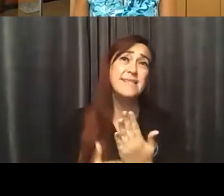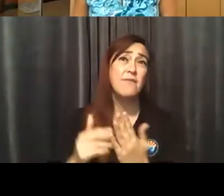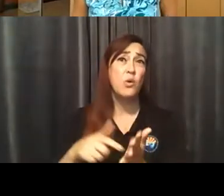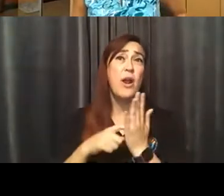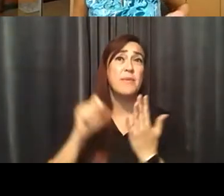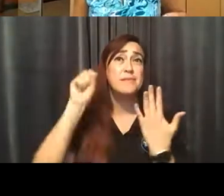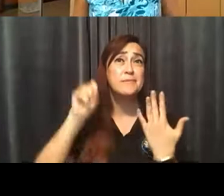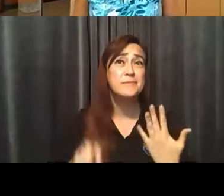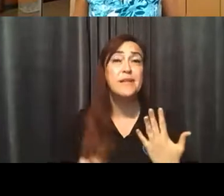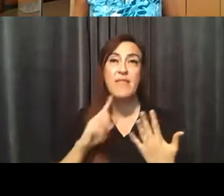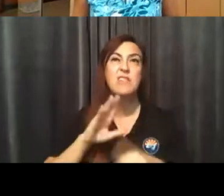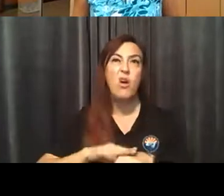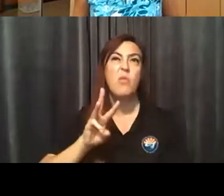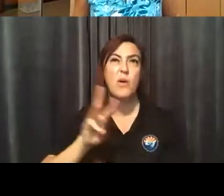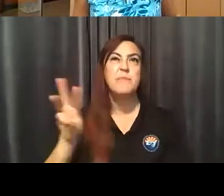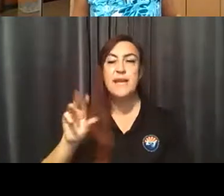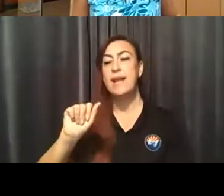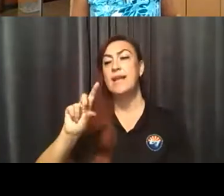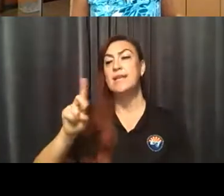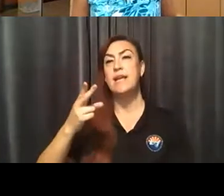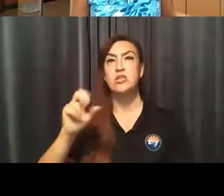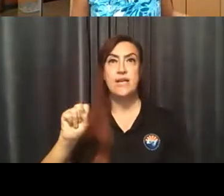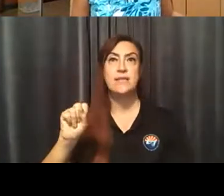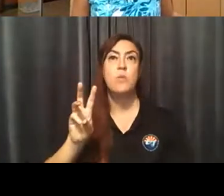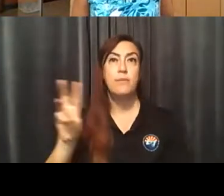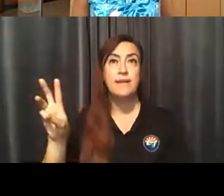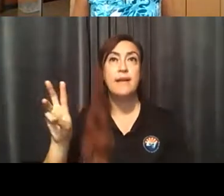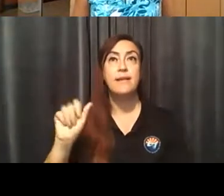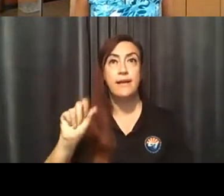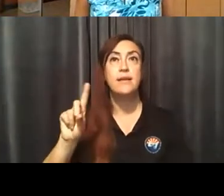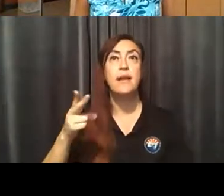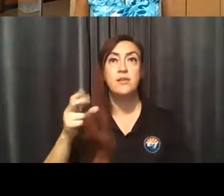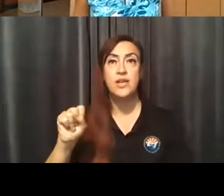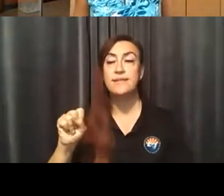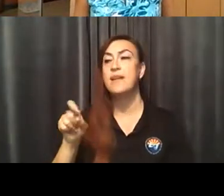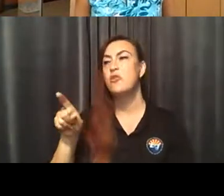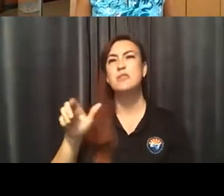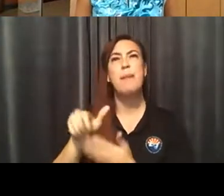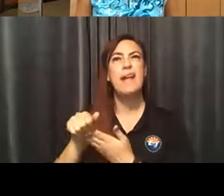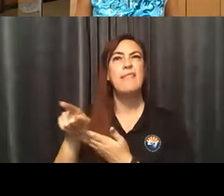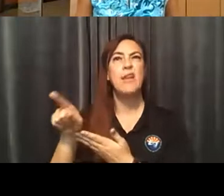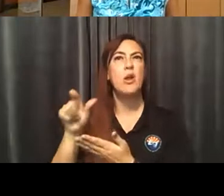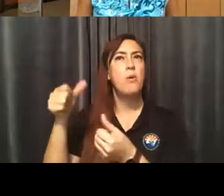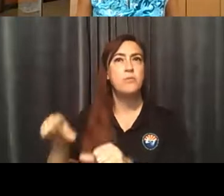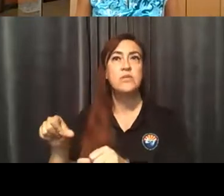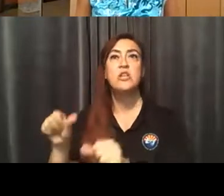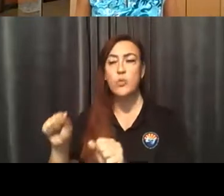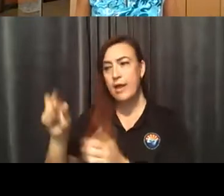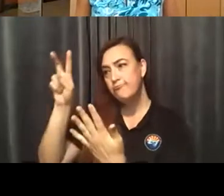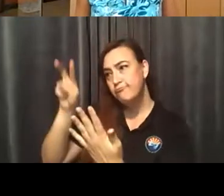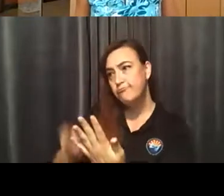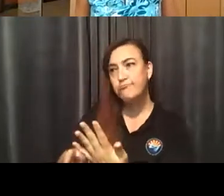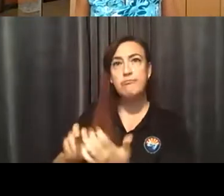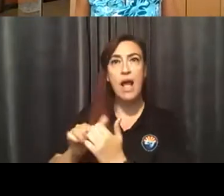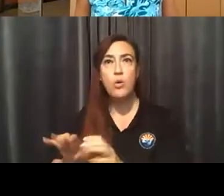ADHS website in that packet that they have posted for reopening of businesses and